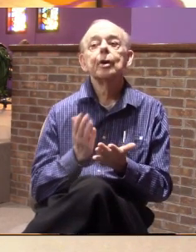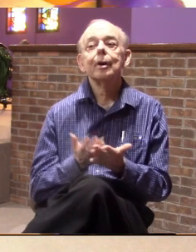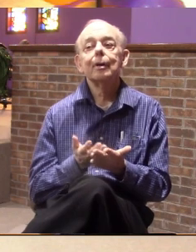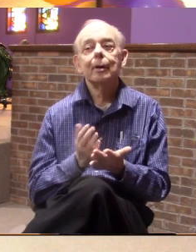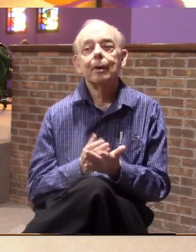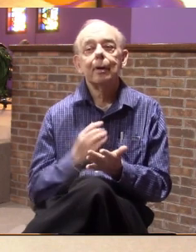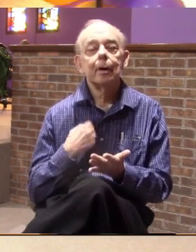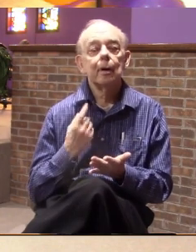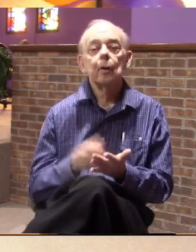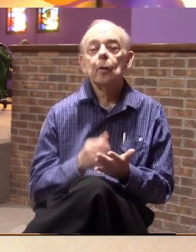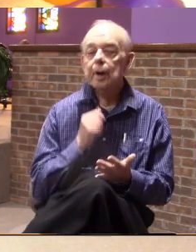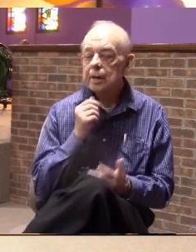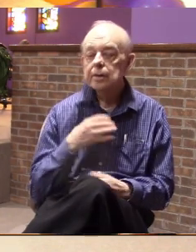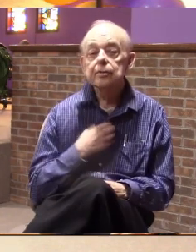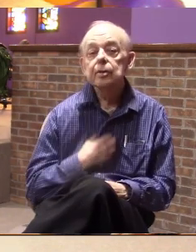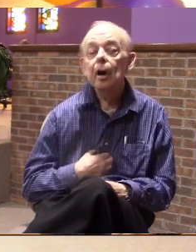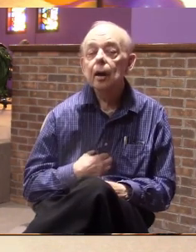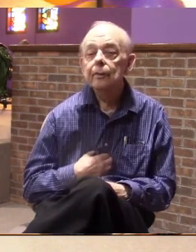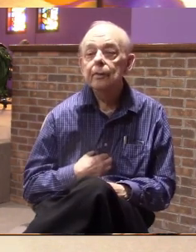so we didn't starve.